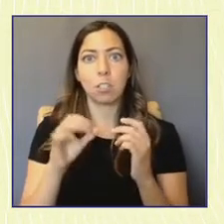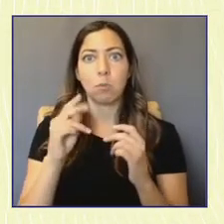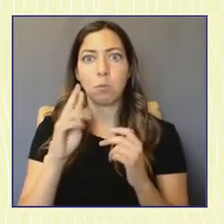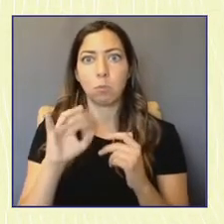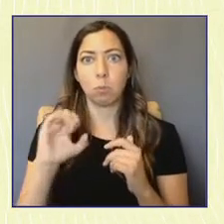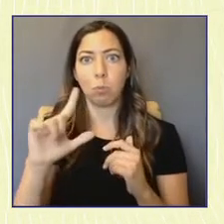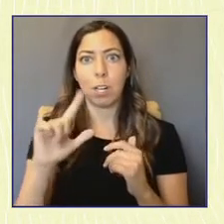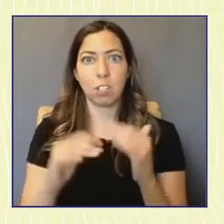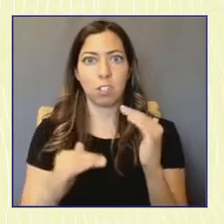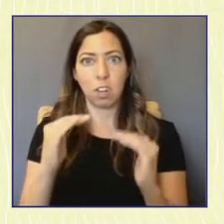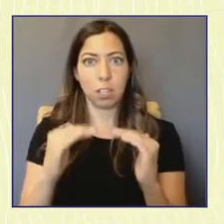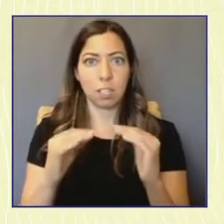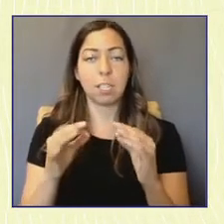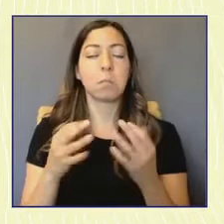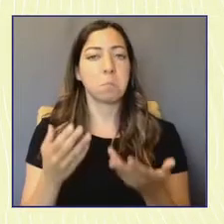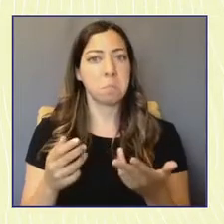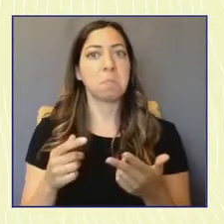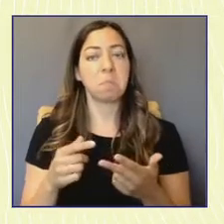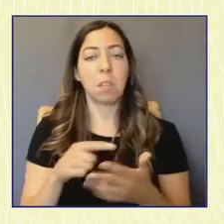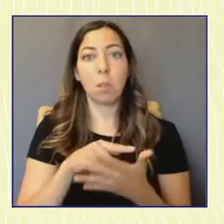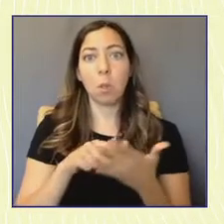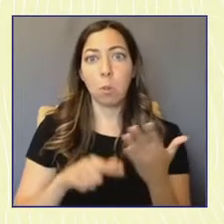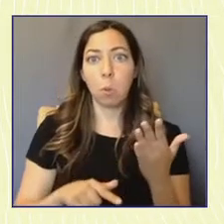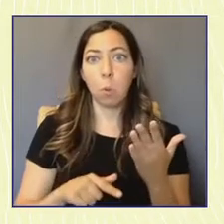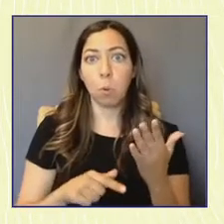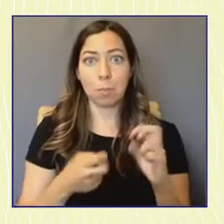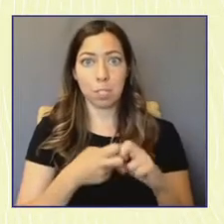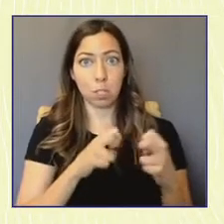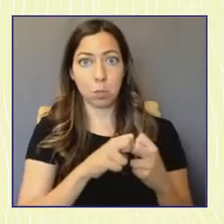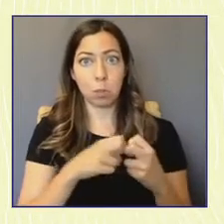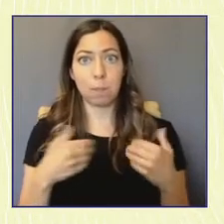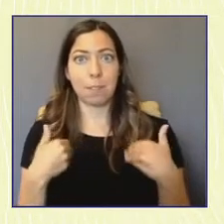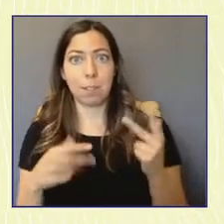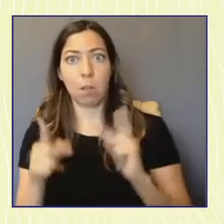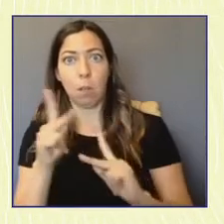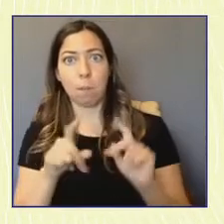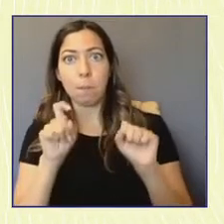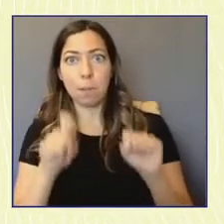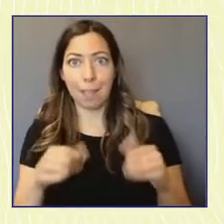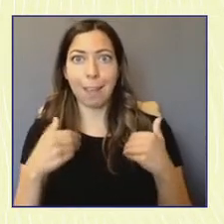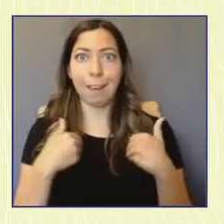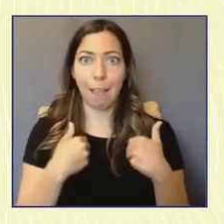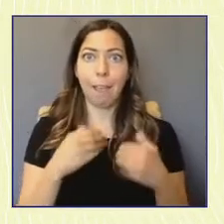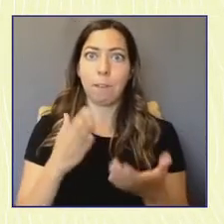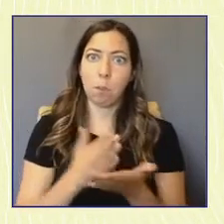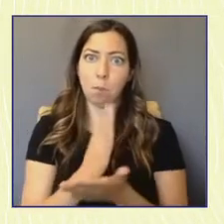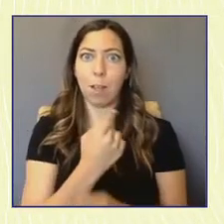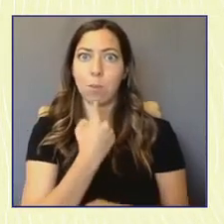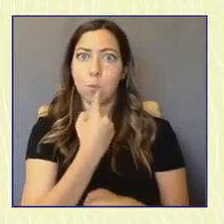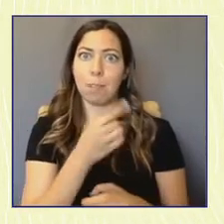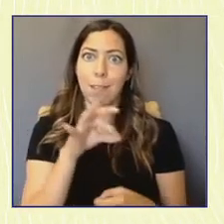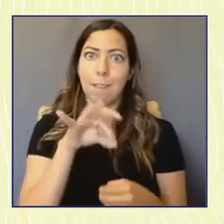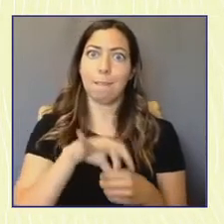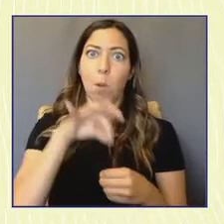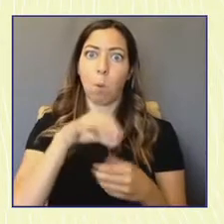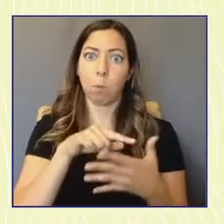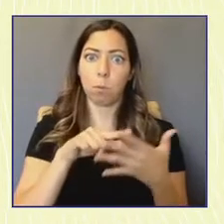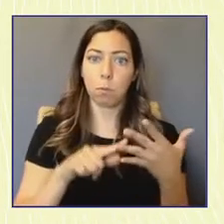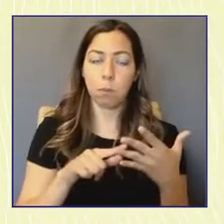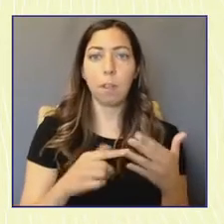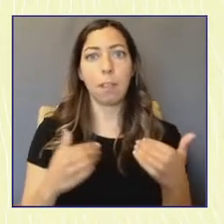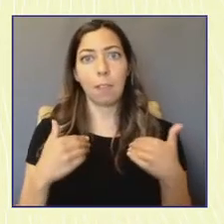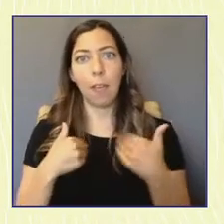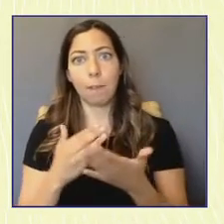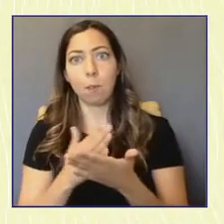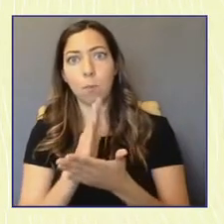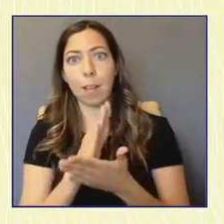for which they are advocating for. They deserve to have a say on who represents them and fights or